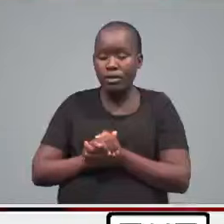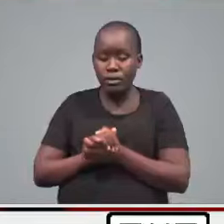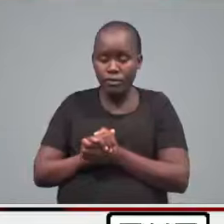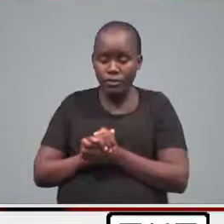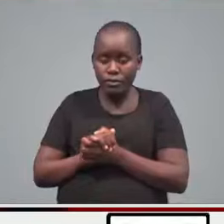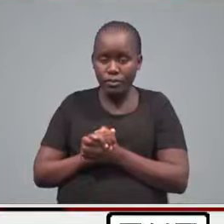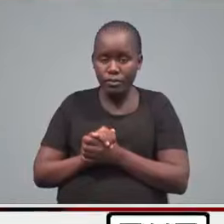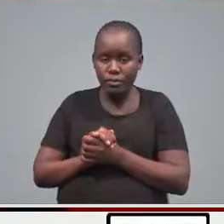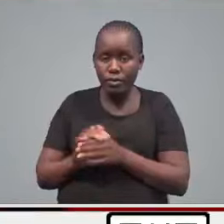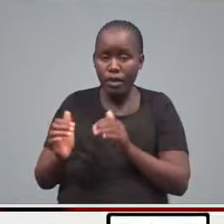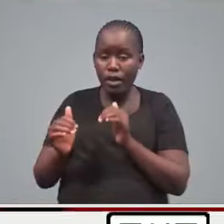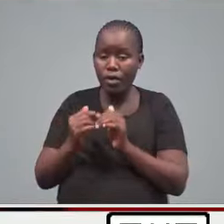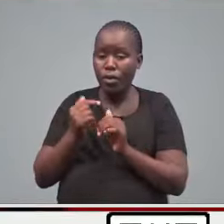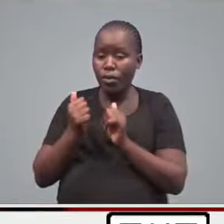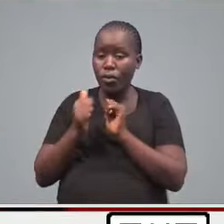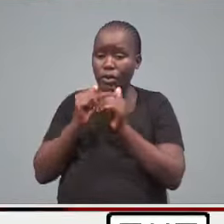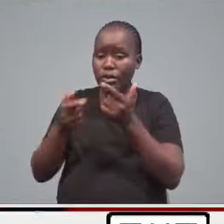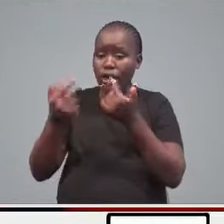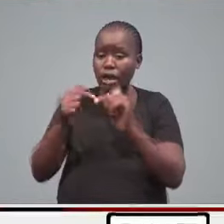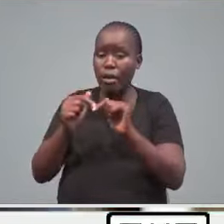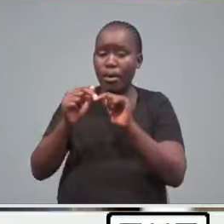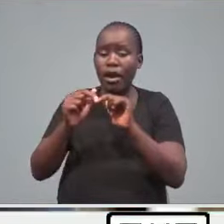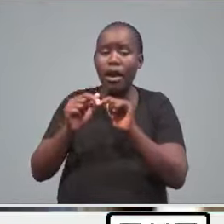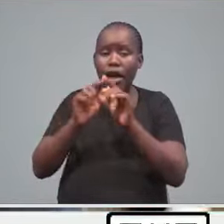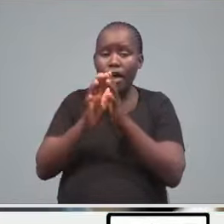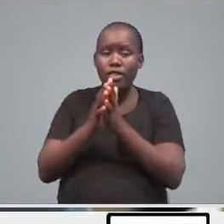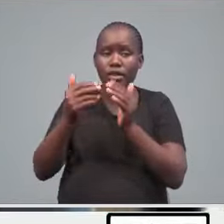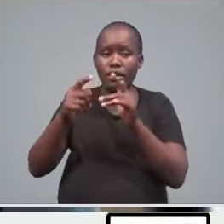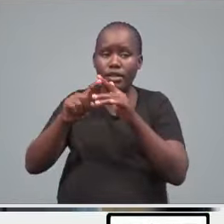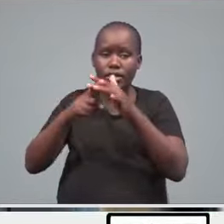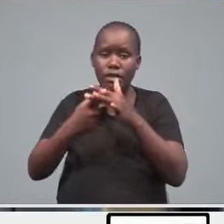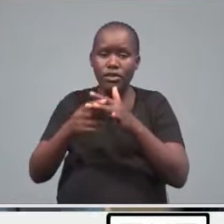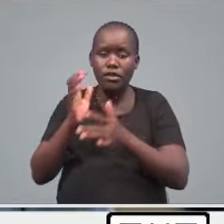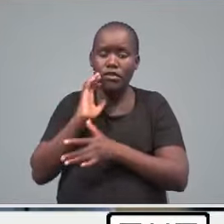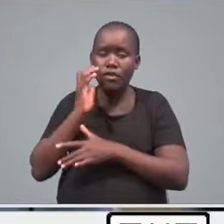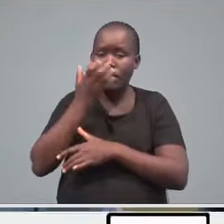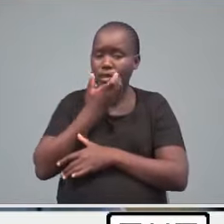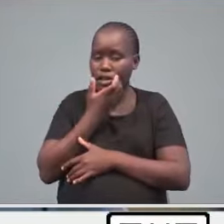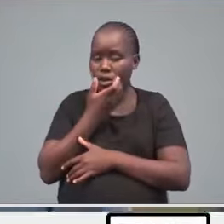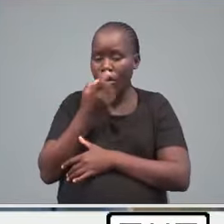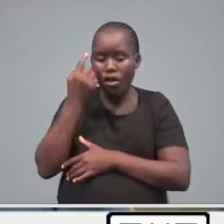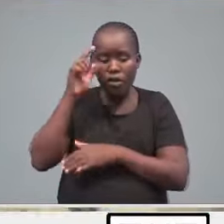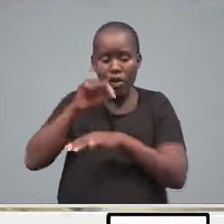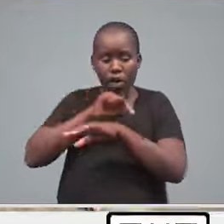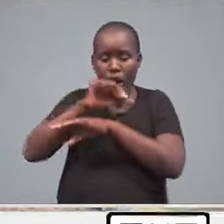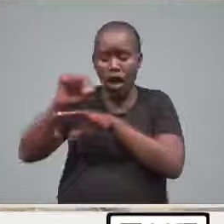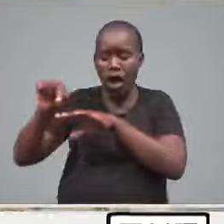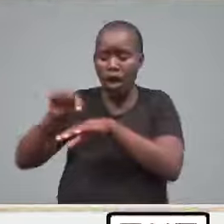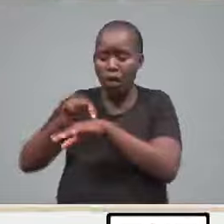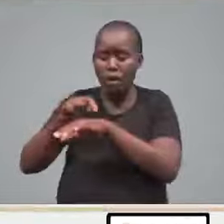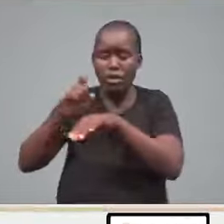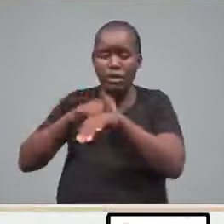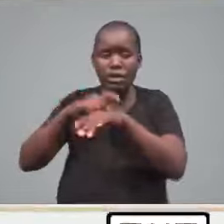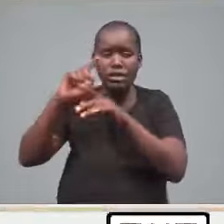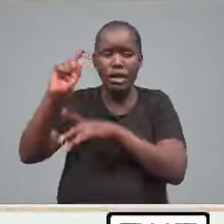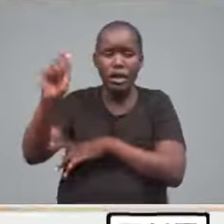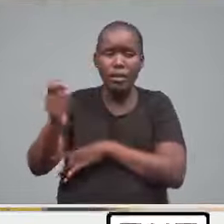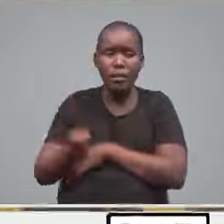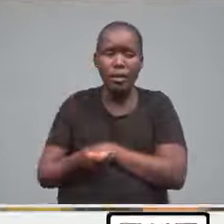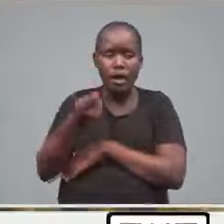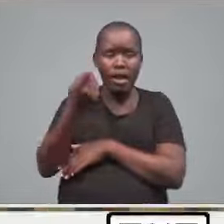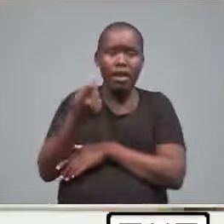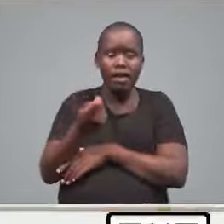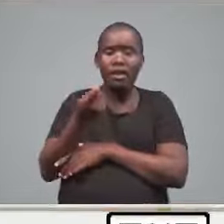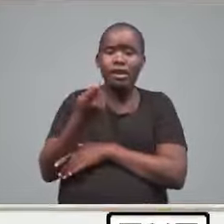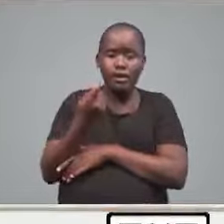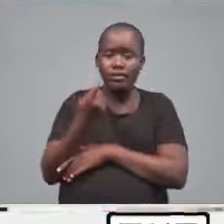that came as the beginning to the end of Rikathi Gashagwa's grip on power as Kenya's second in command.